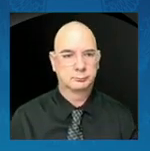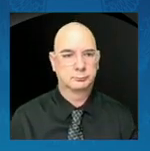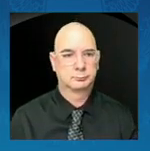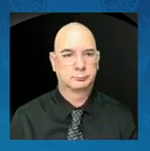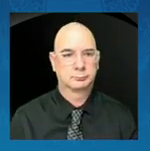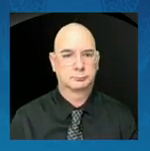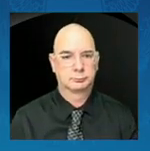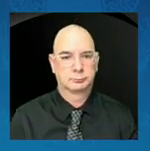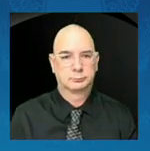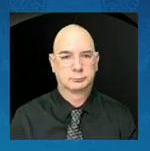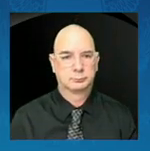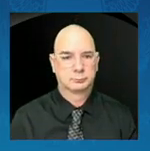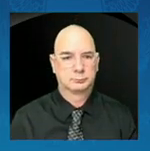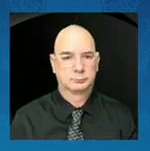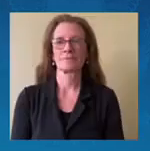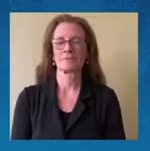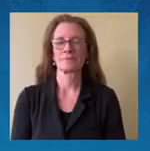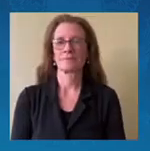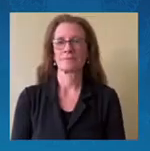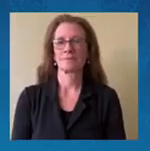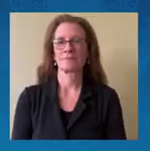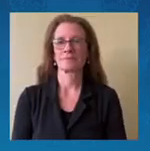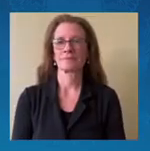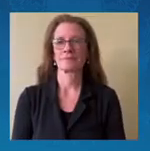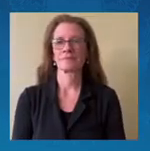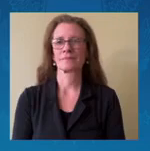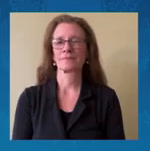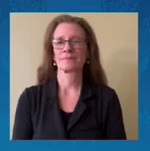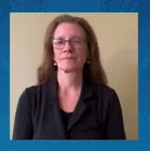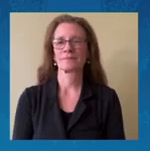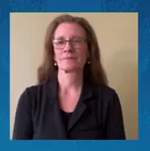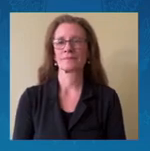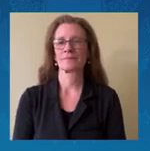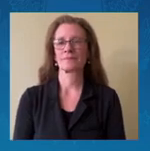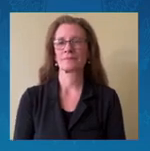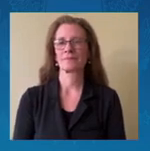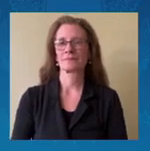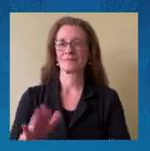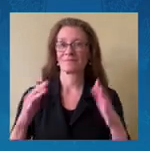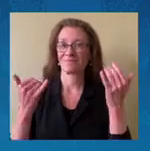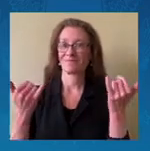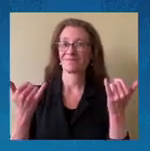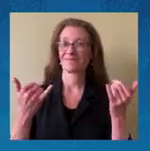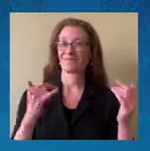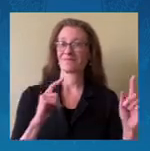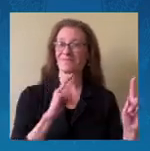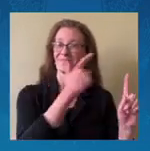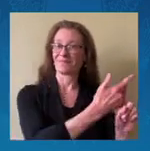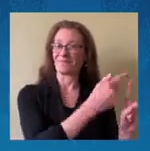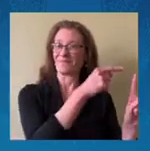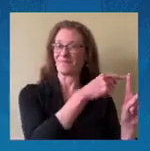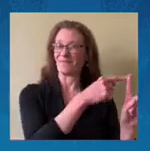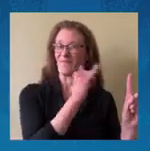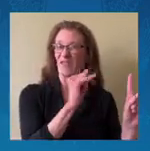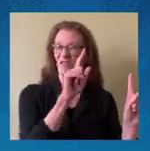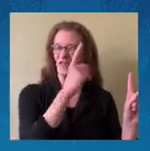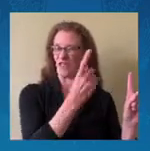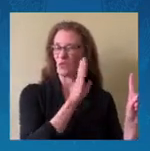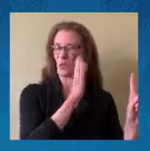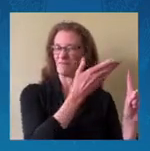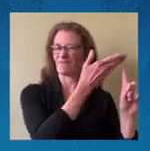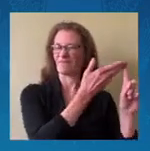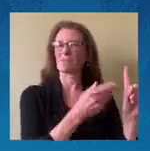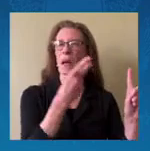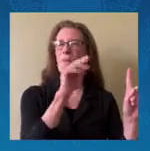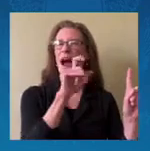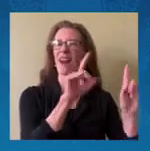Okay. So to begin. We will start with our first panel. Which will be. To discuss the norms and